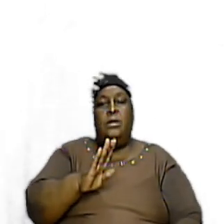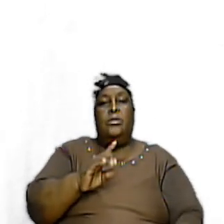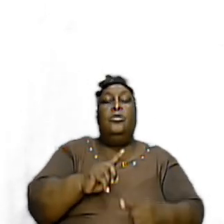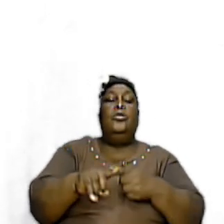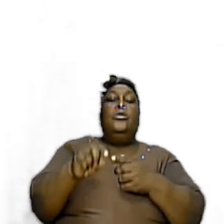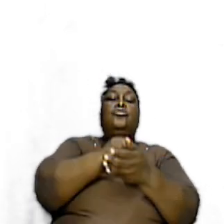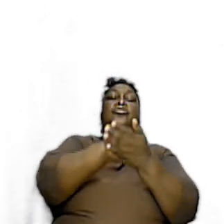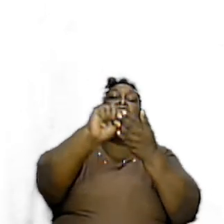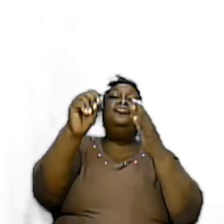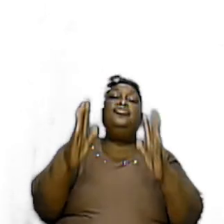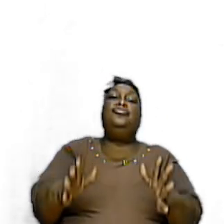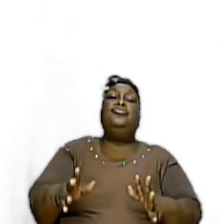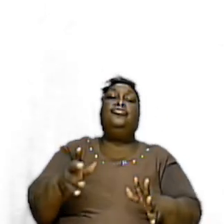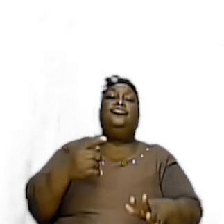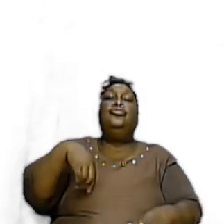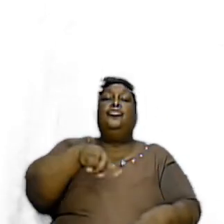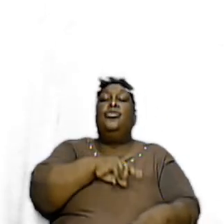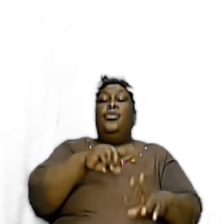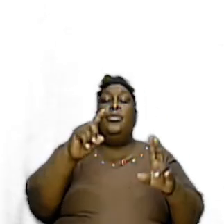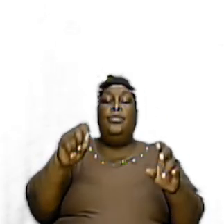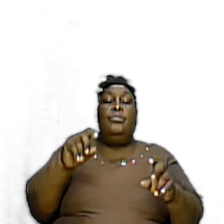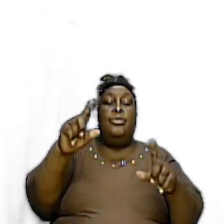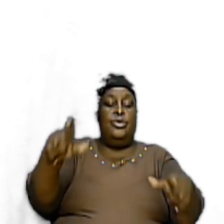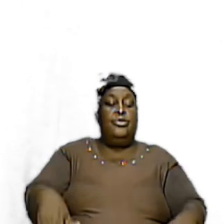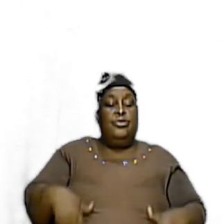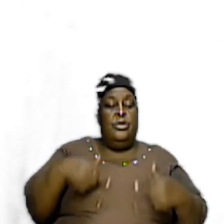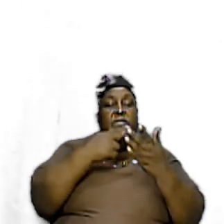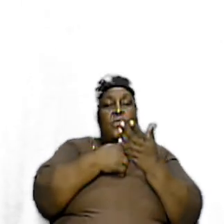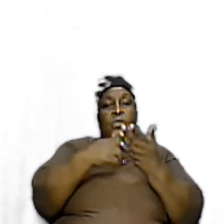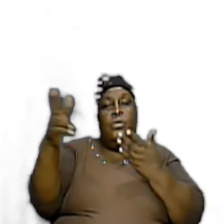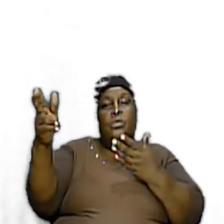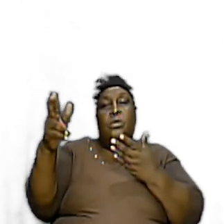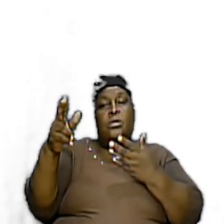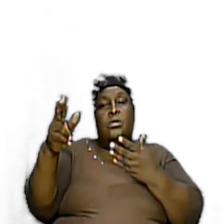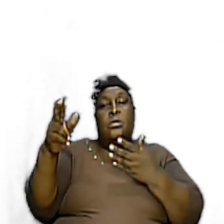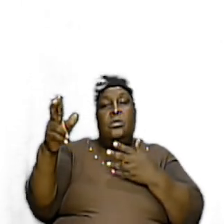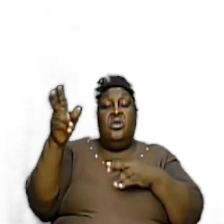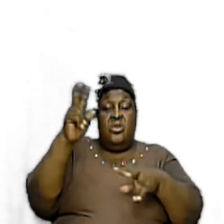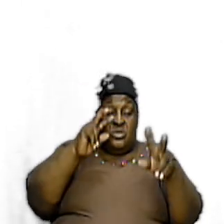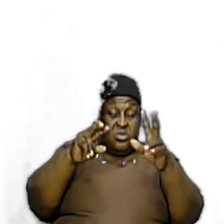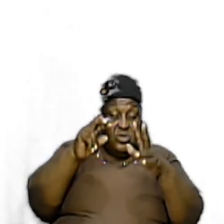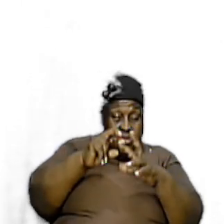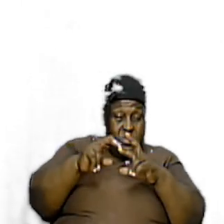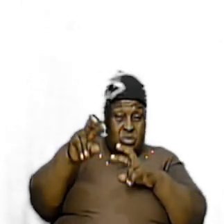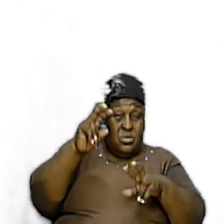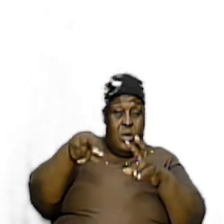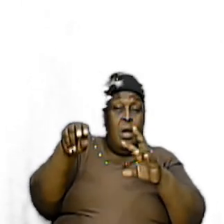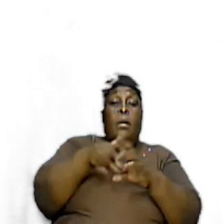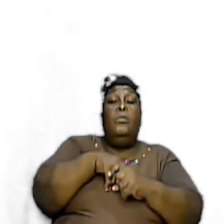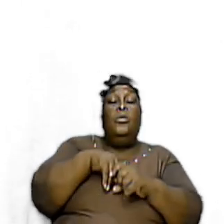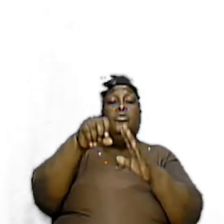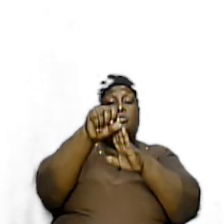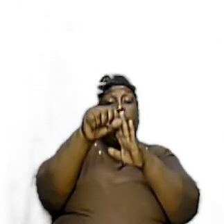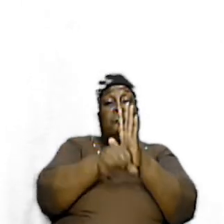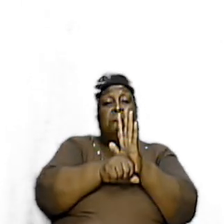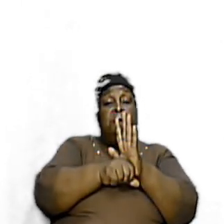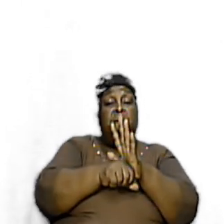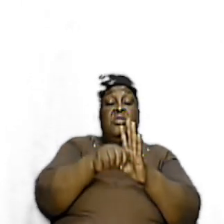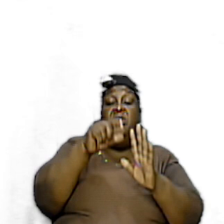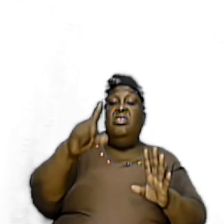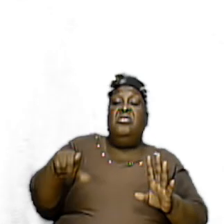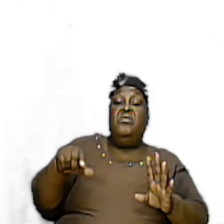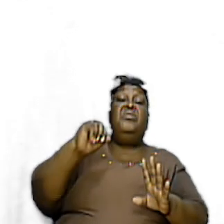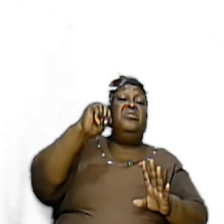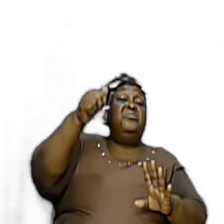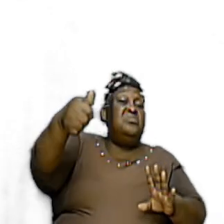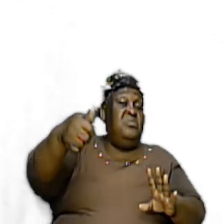the saints We must Live Holy If we look at both of those scriptures And later on When you get the chance And tomorrow And whatever you start